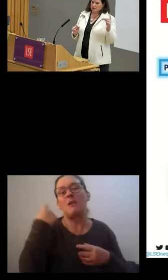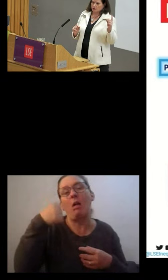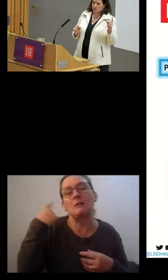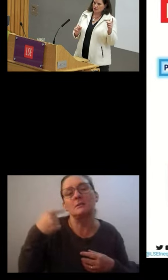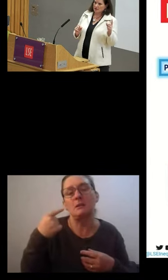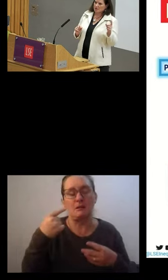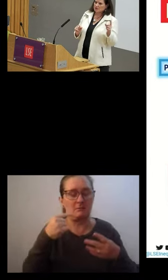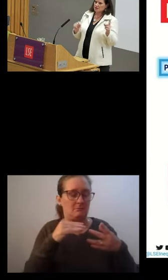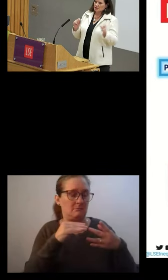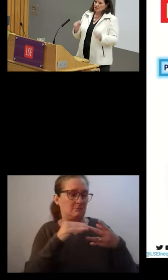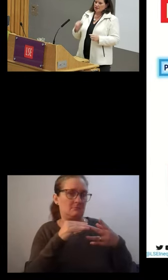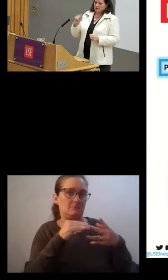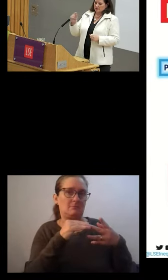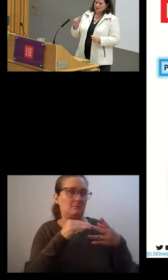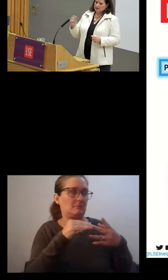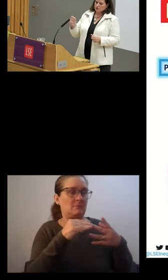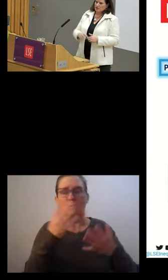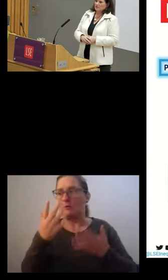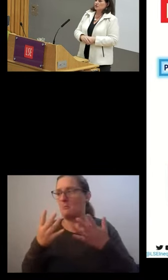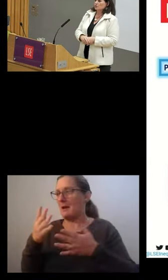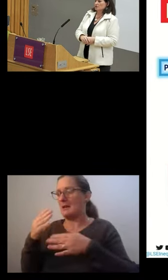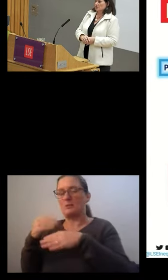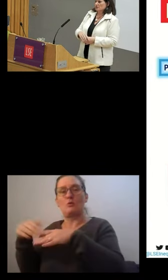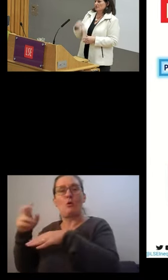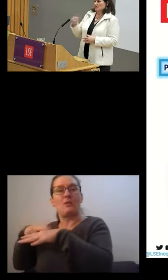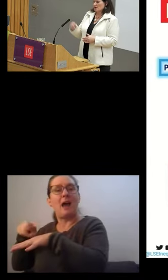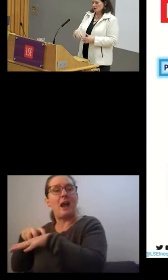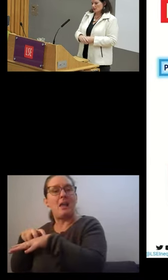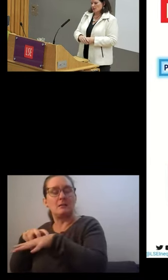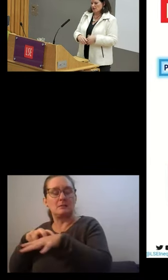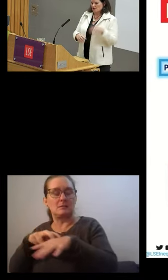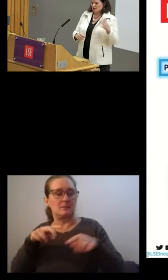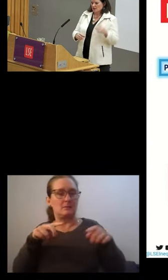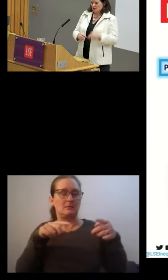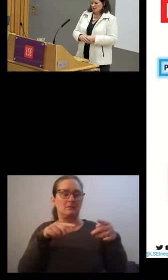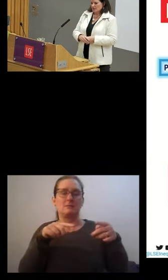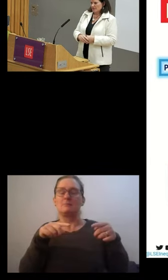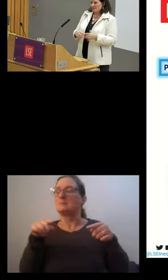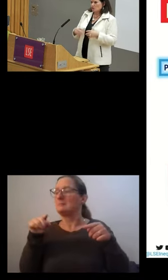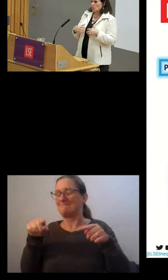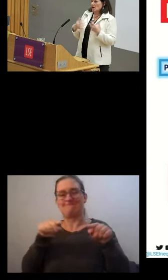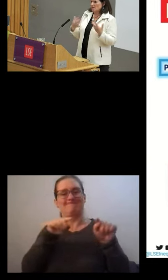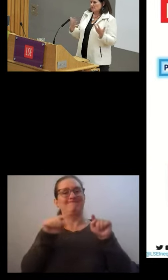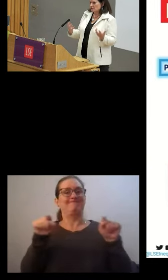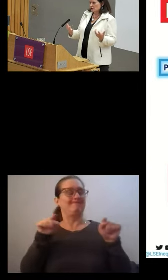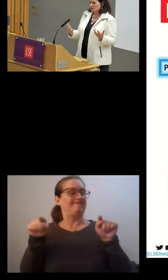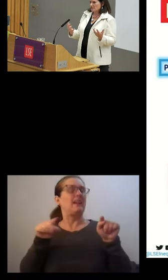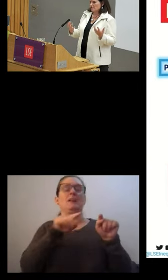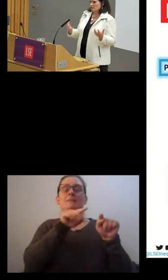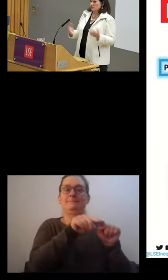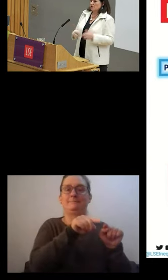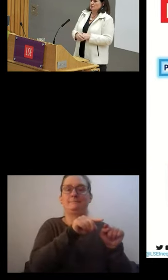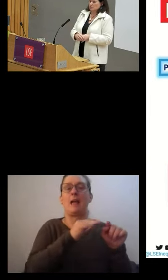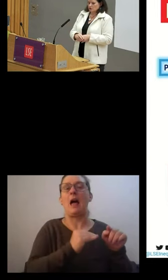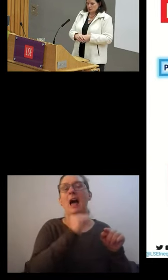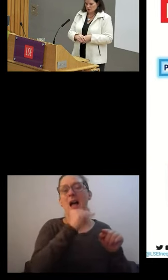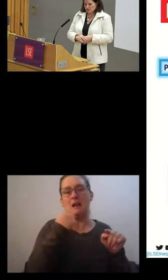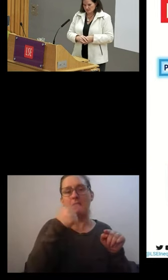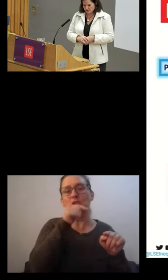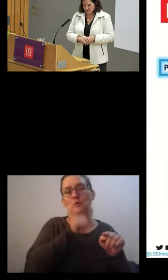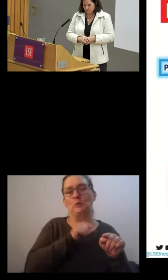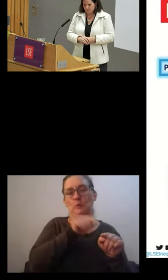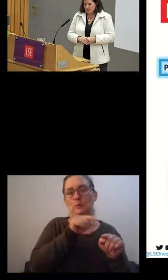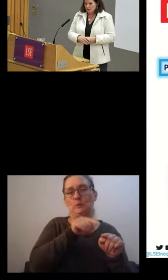than in Northern Ireland, then you take the two thirds of that higher wage. It's a way of adjusting for the regional